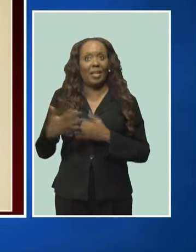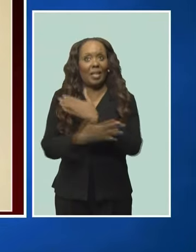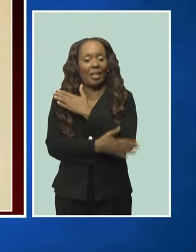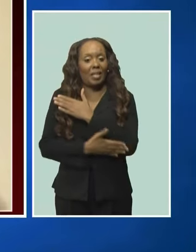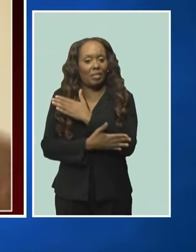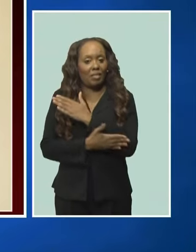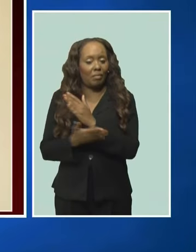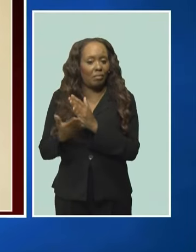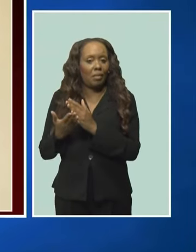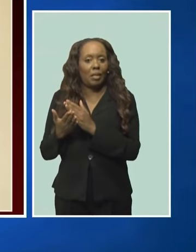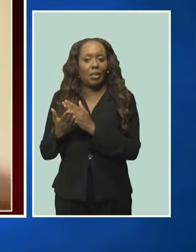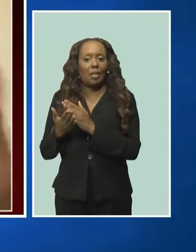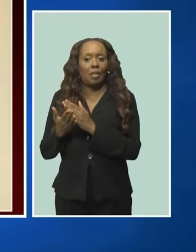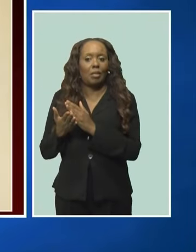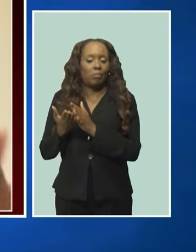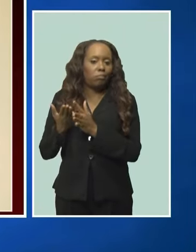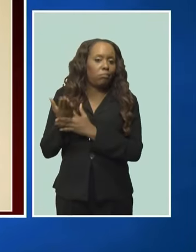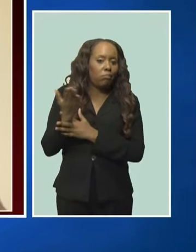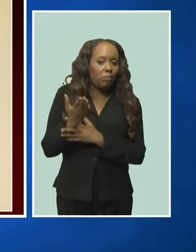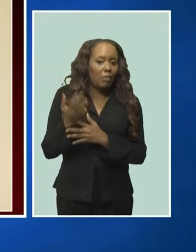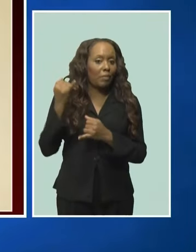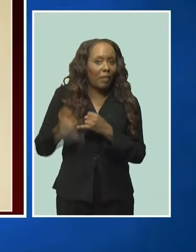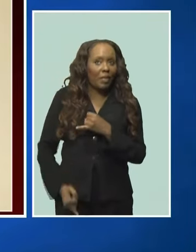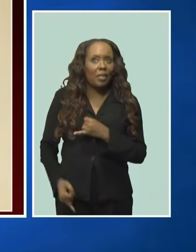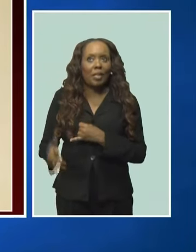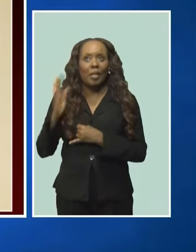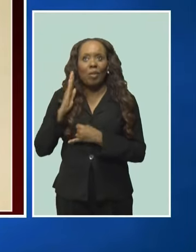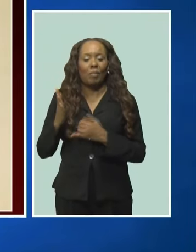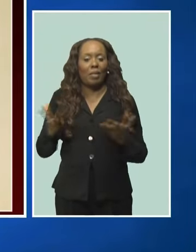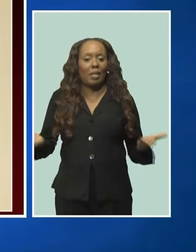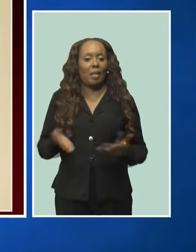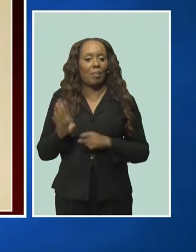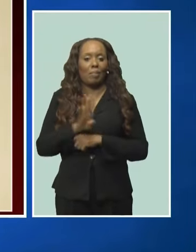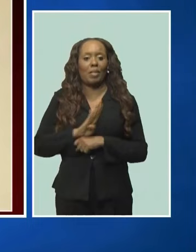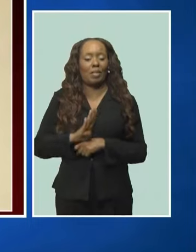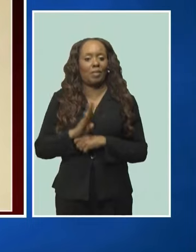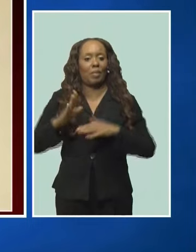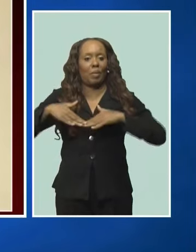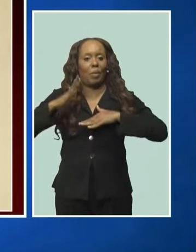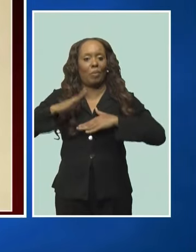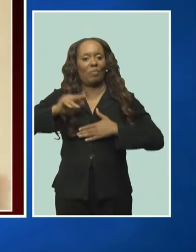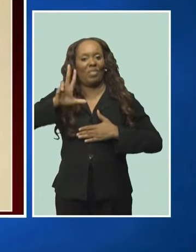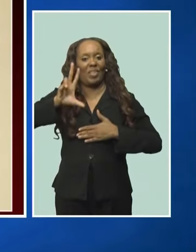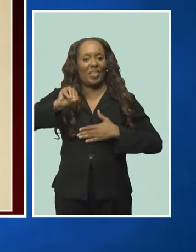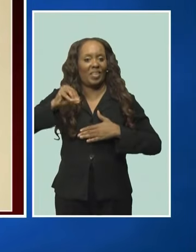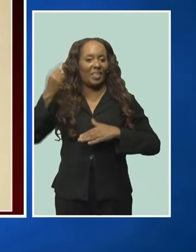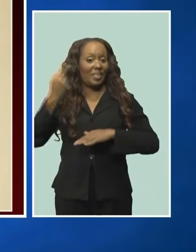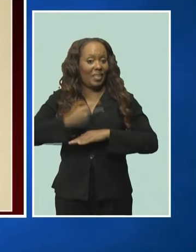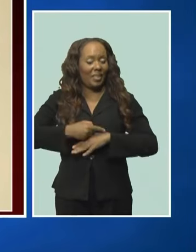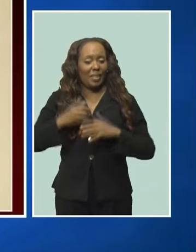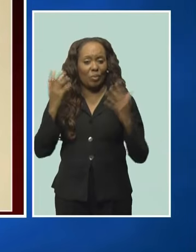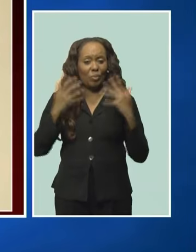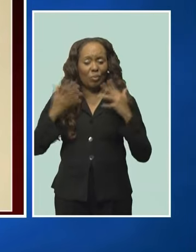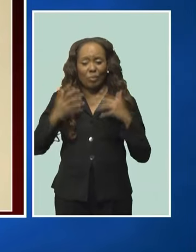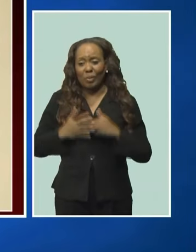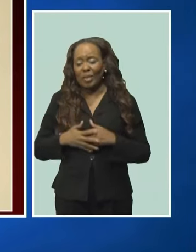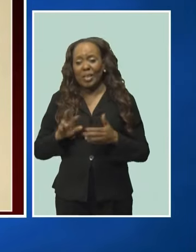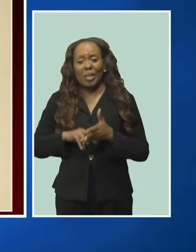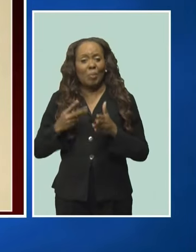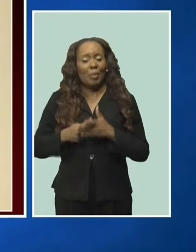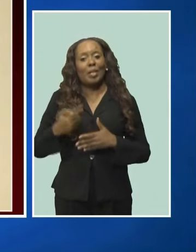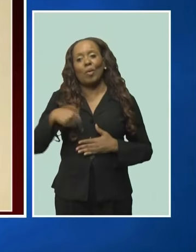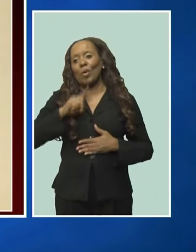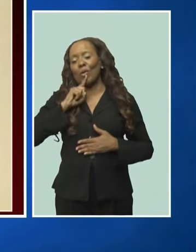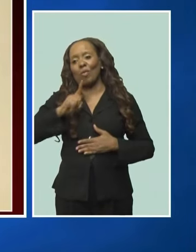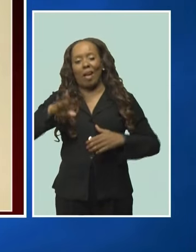to the final. Imagine what's going to happen. They're going to be in Barbados for over 30 days. That gives us an opportunity to throw out the red carpet, but in